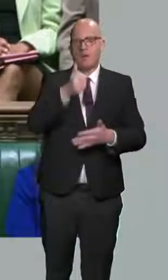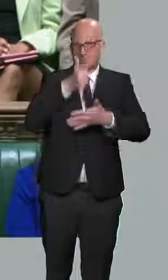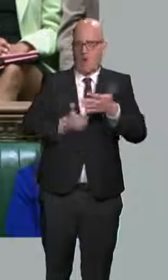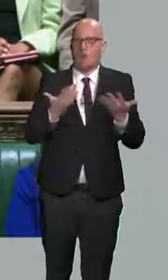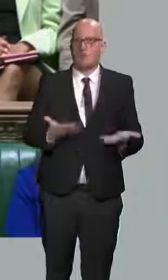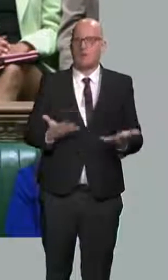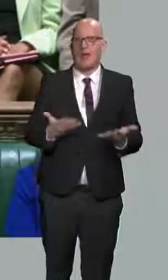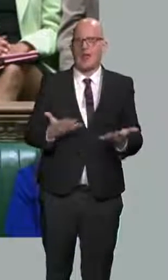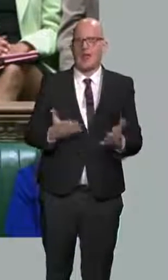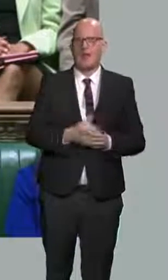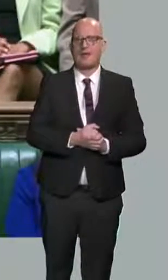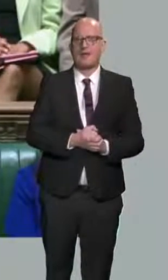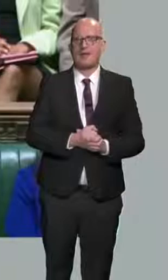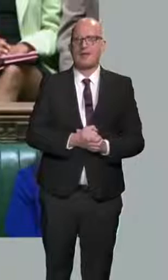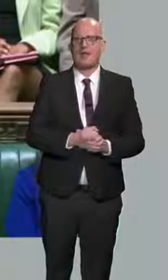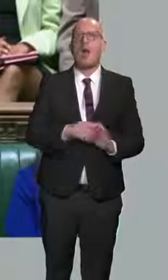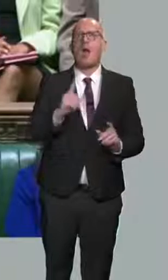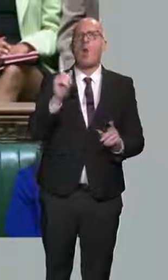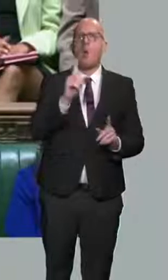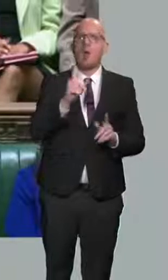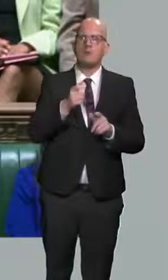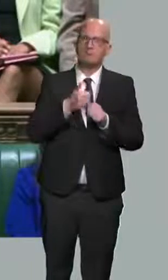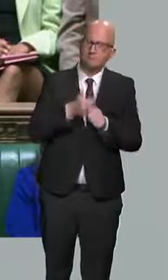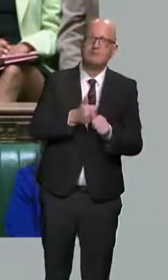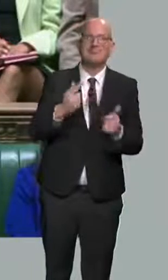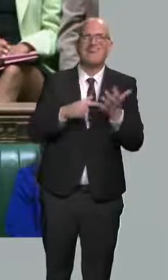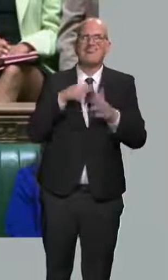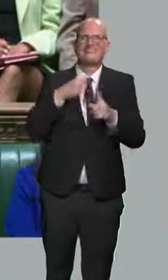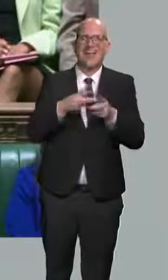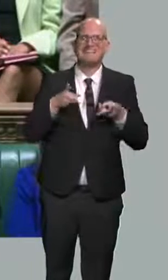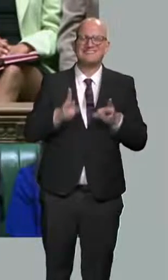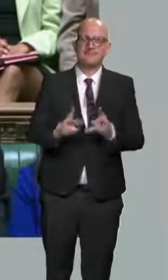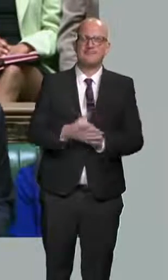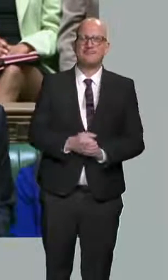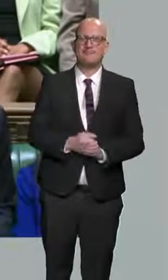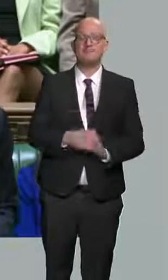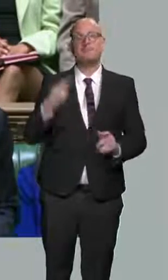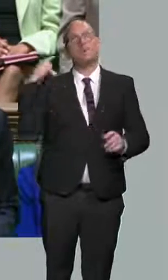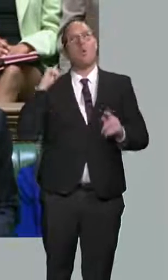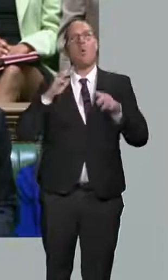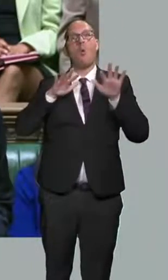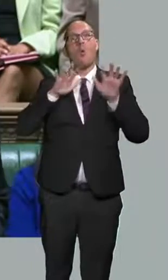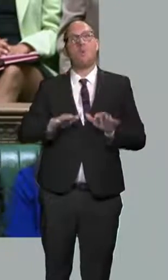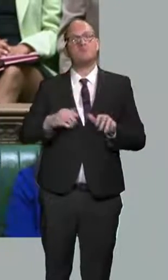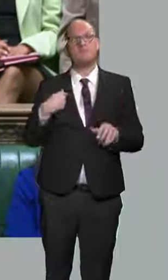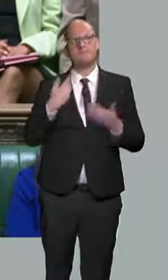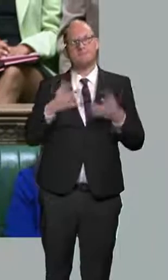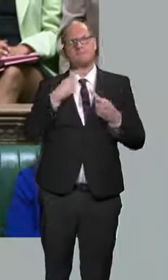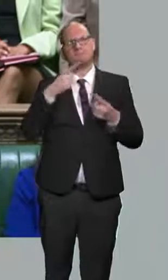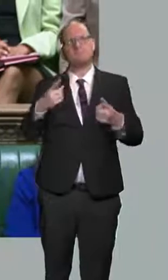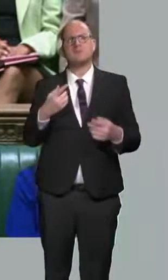important levers, the tax system. I told the House last autumn my overarching ambition